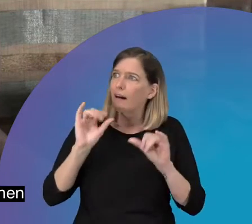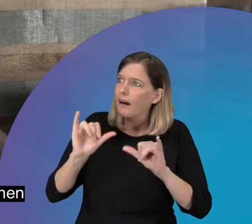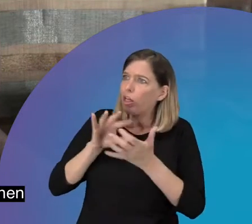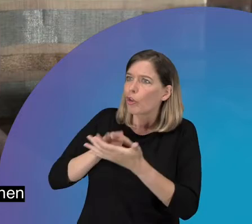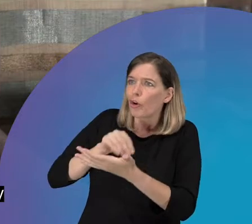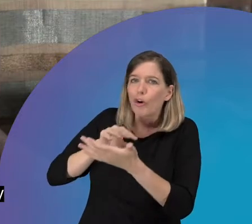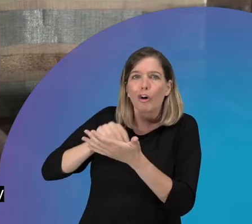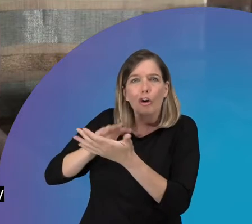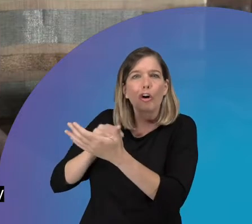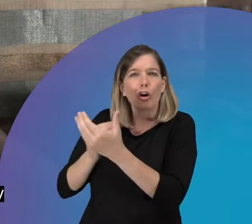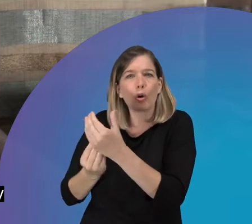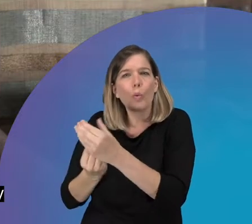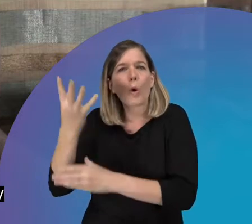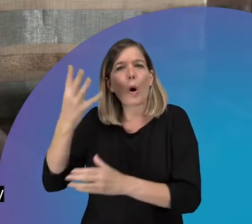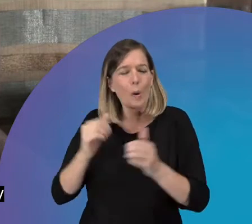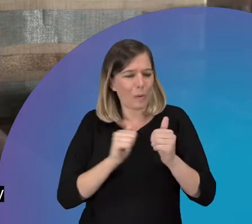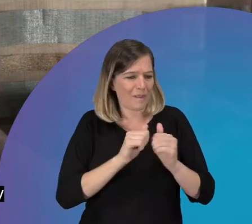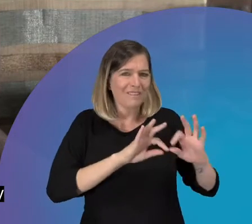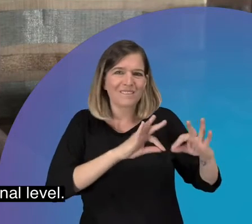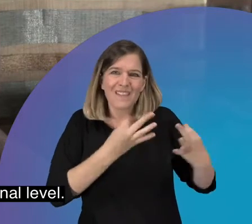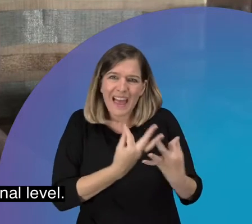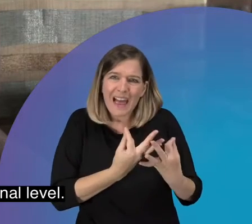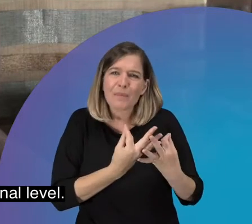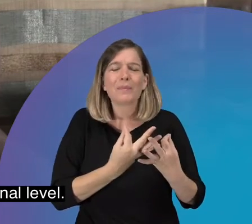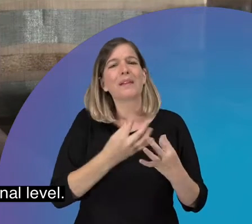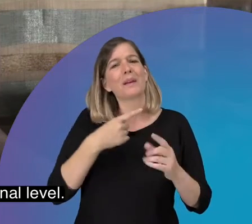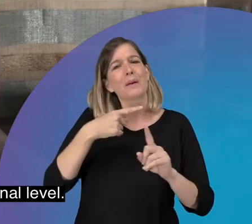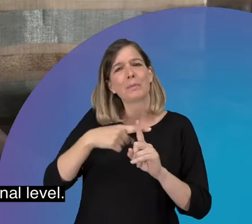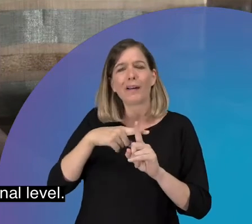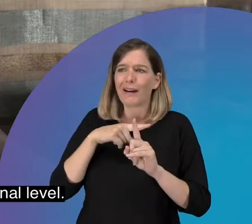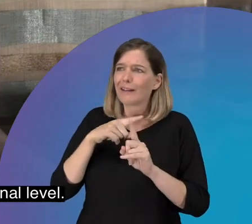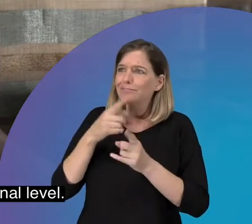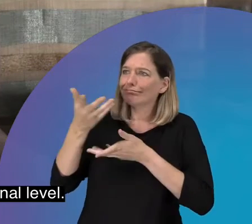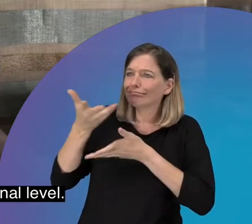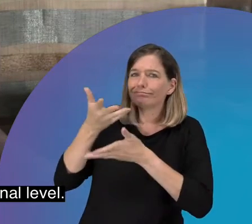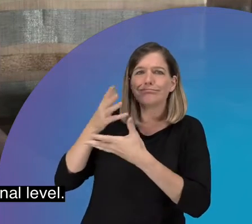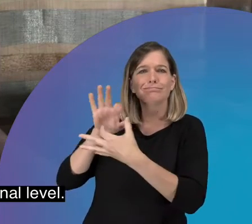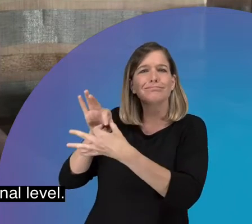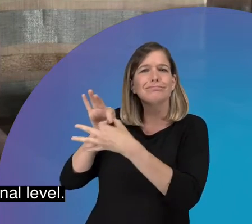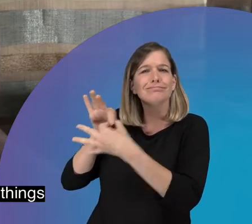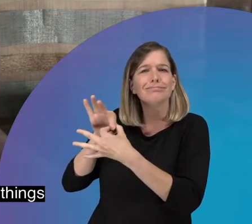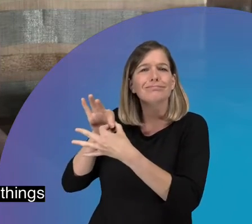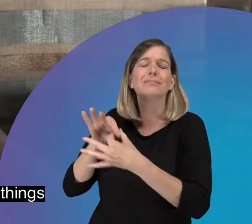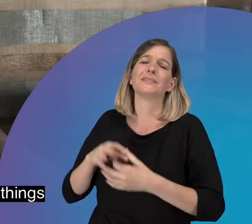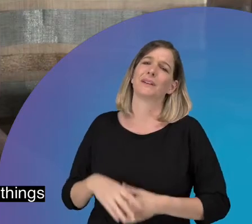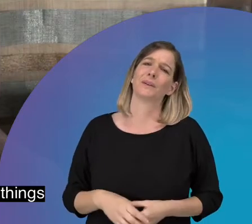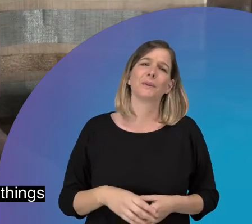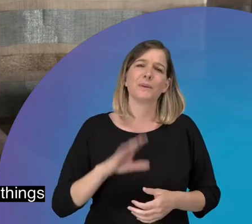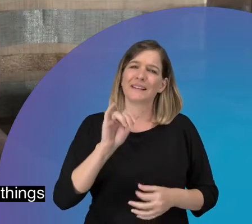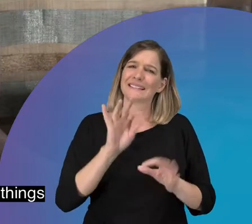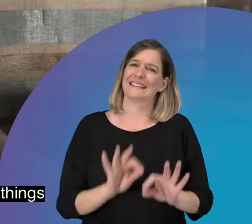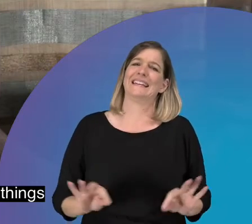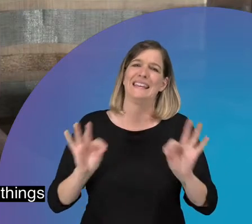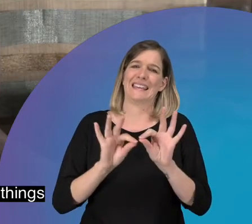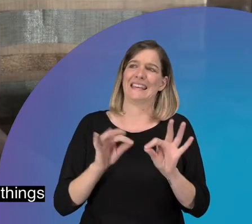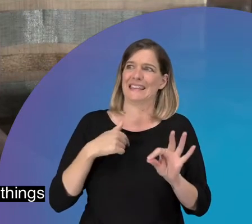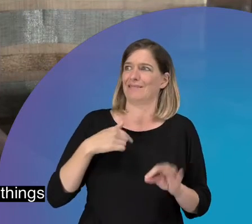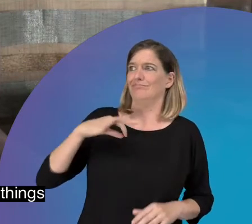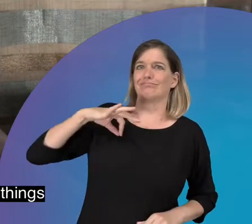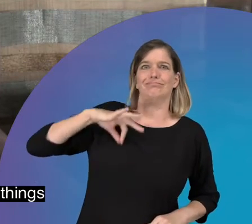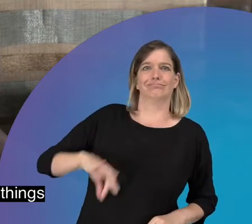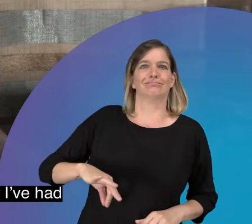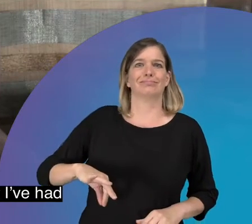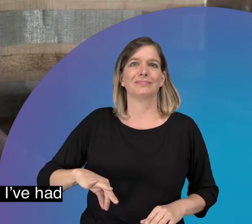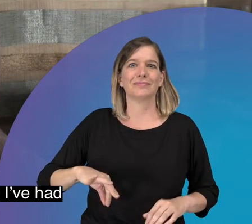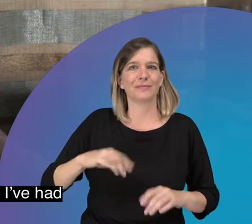teach you, and then help you grow with your family. And then get to know them on a personal level. I think that's one of the biggest key